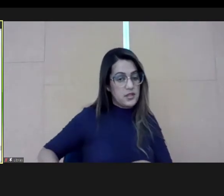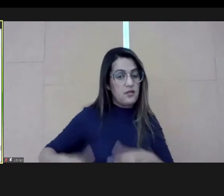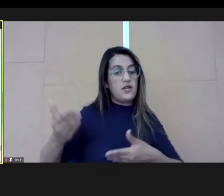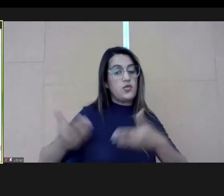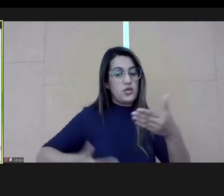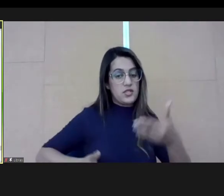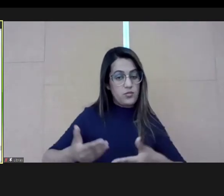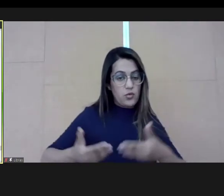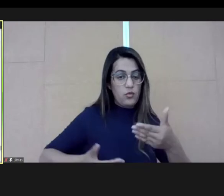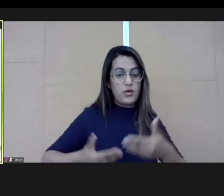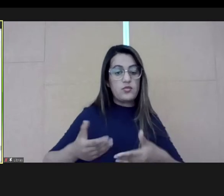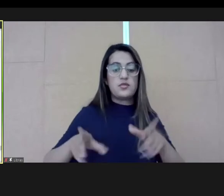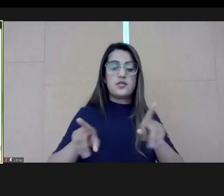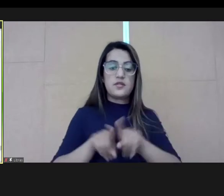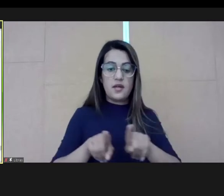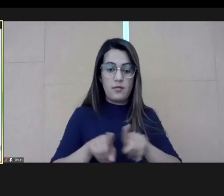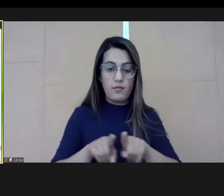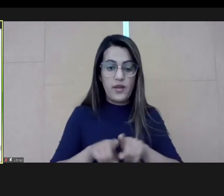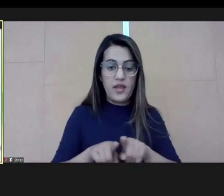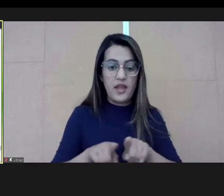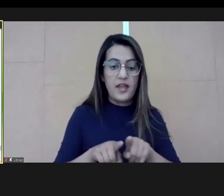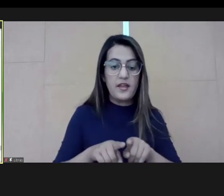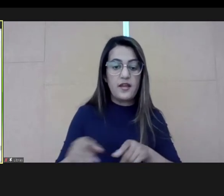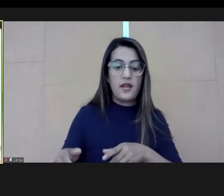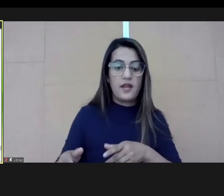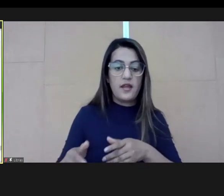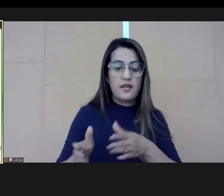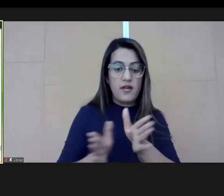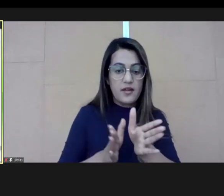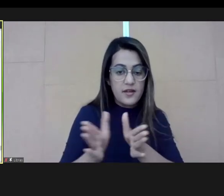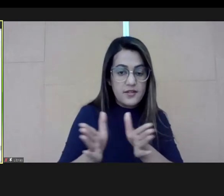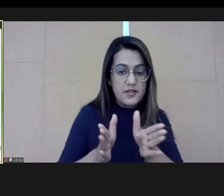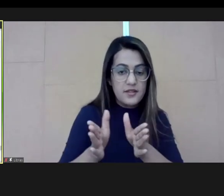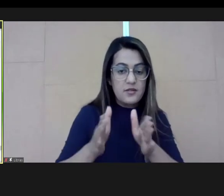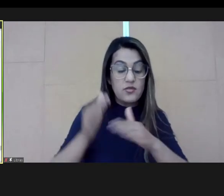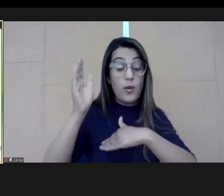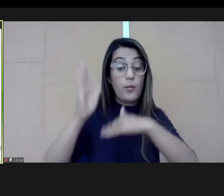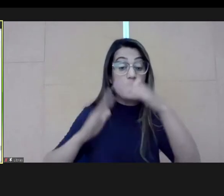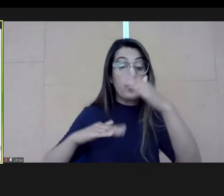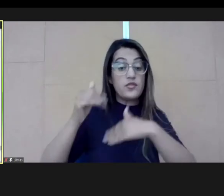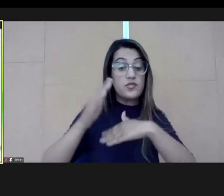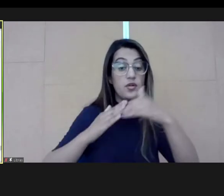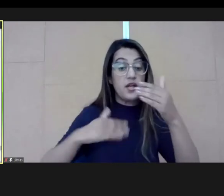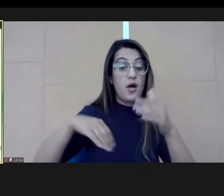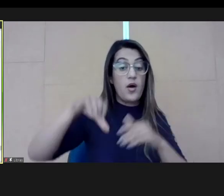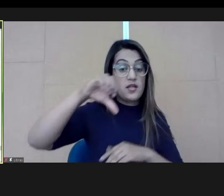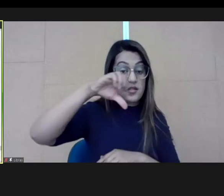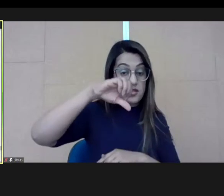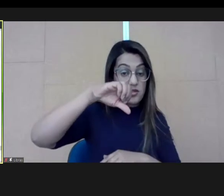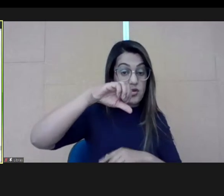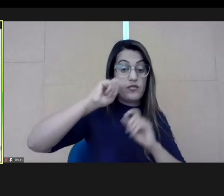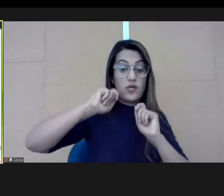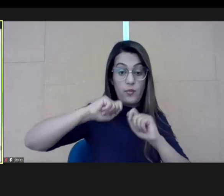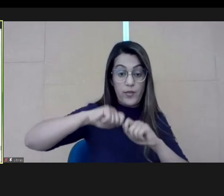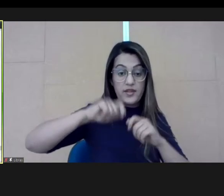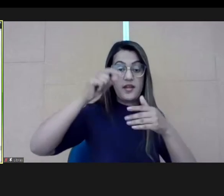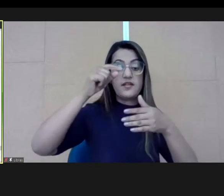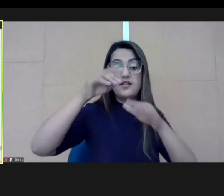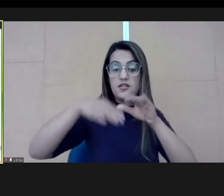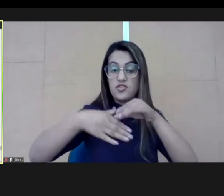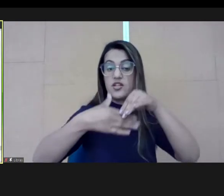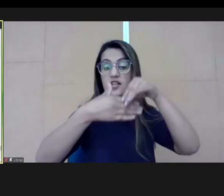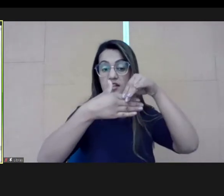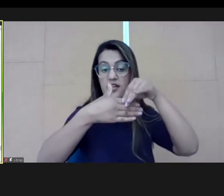with cases in a professional way for the new leadership